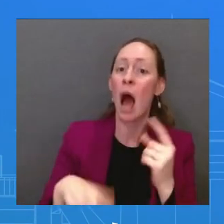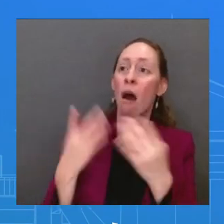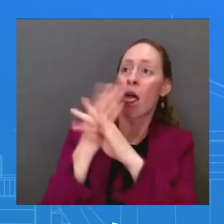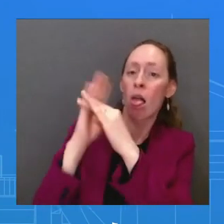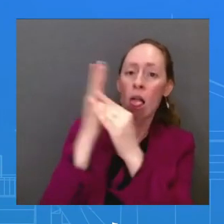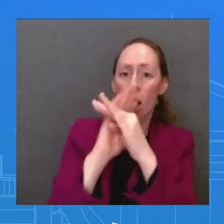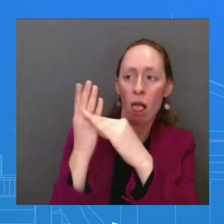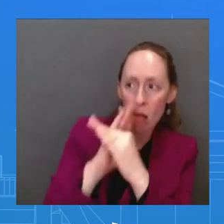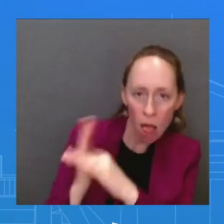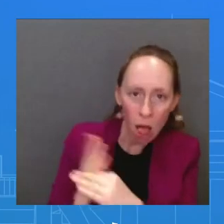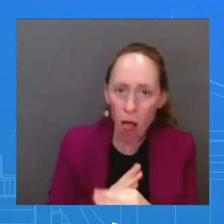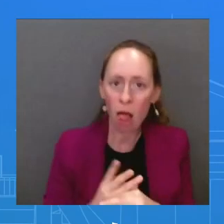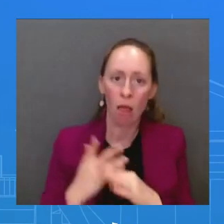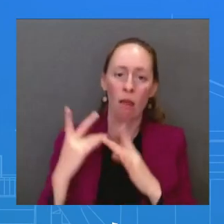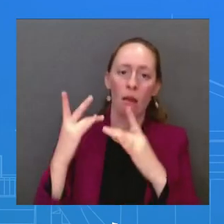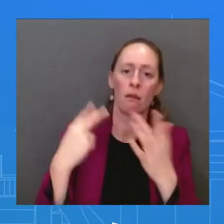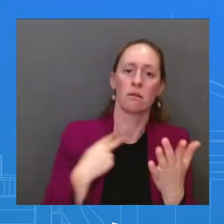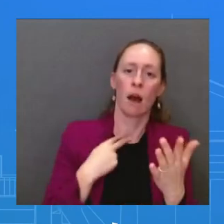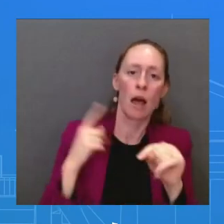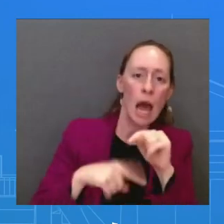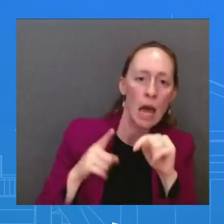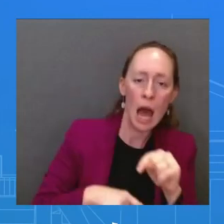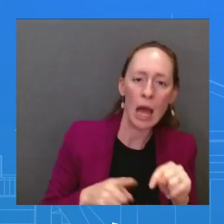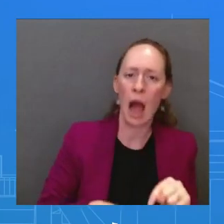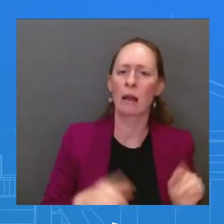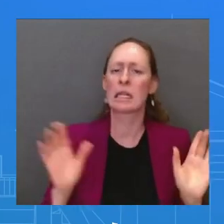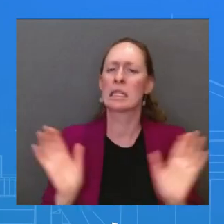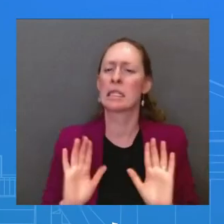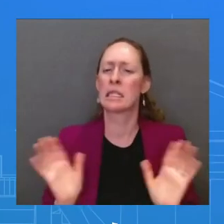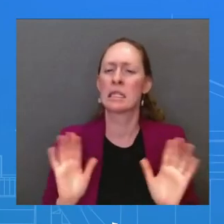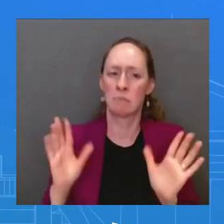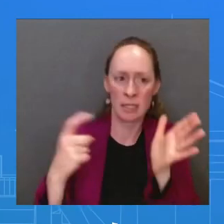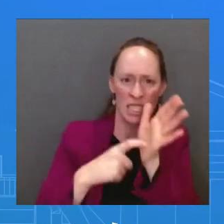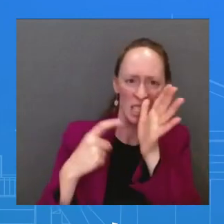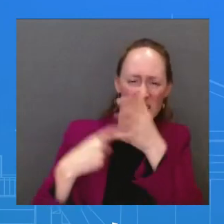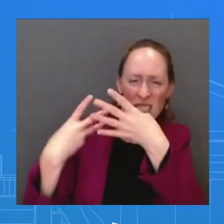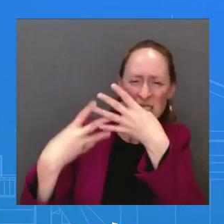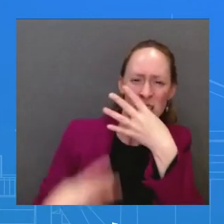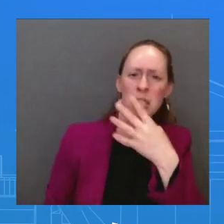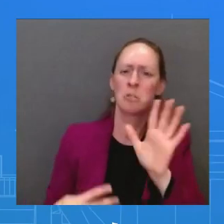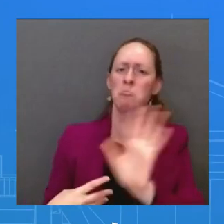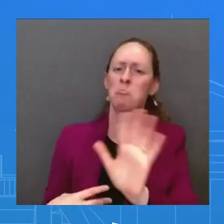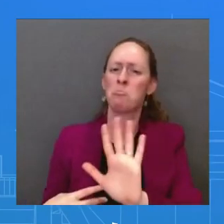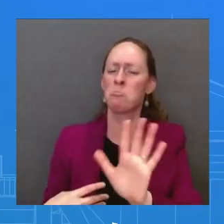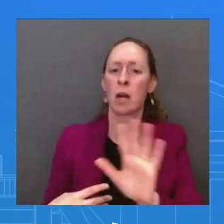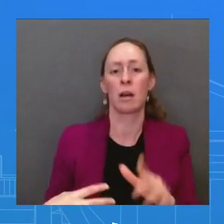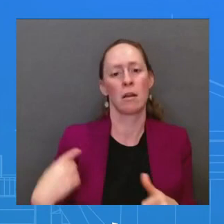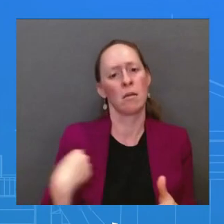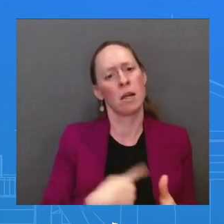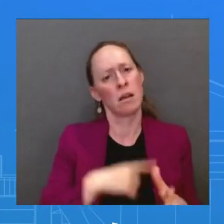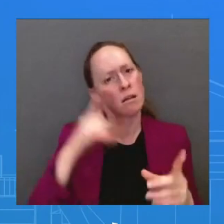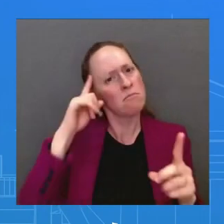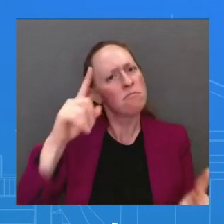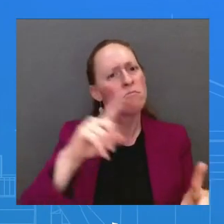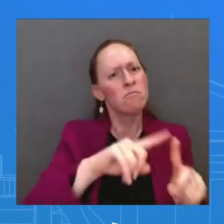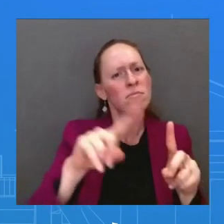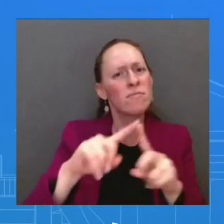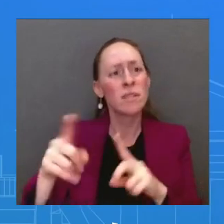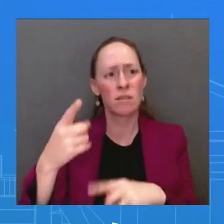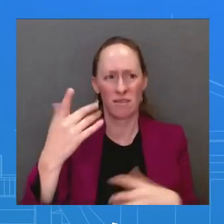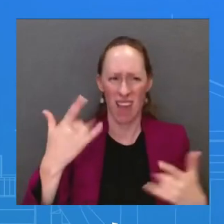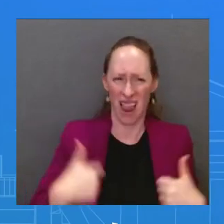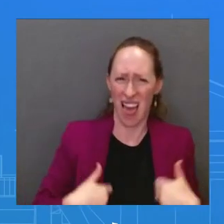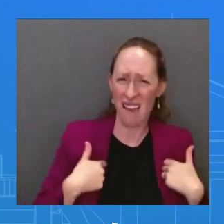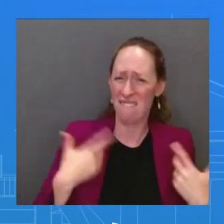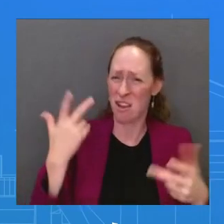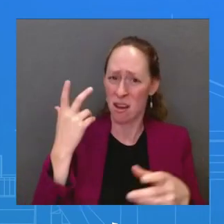the stresses of climate and COVID and migration and the war in Ukraine access to capital that they can actually take advantage of and